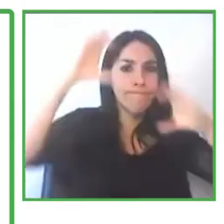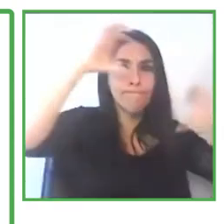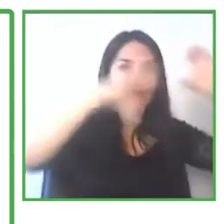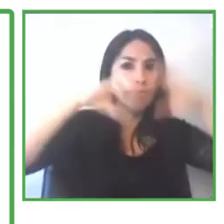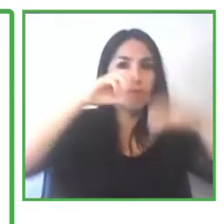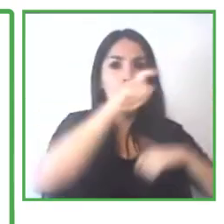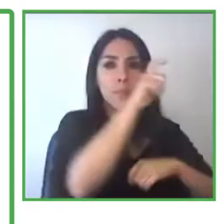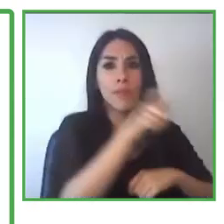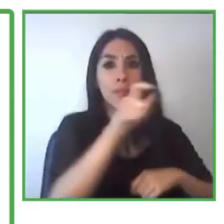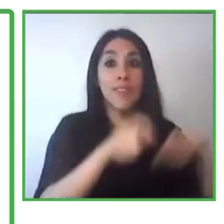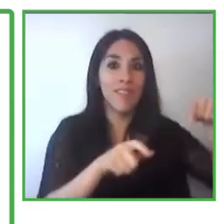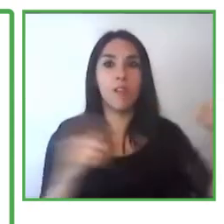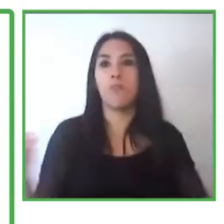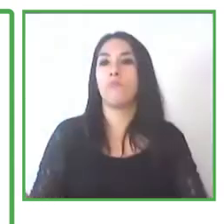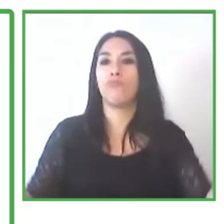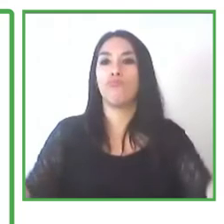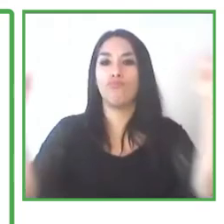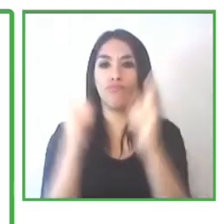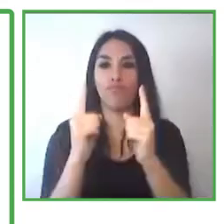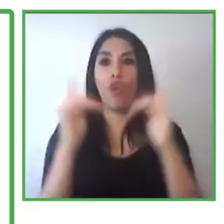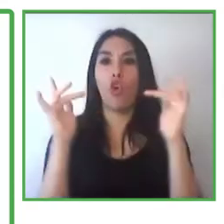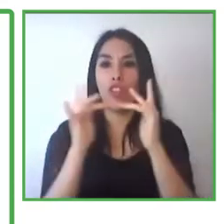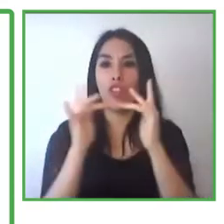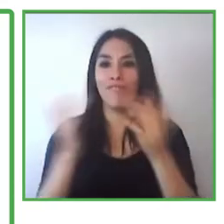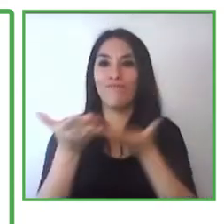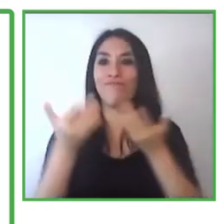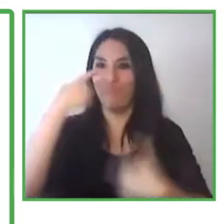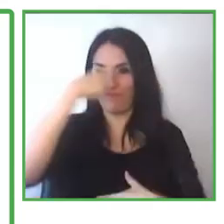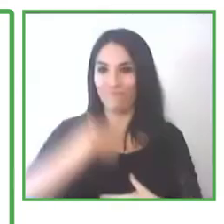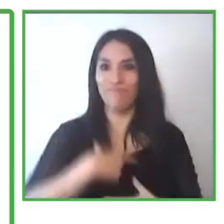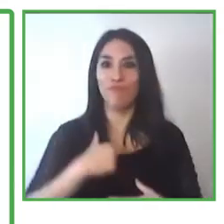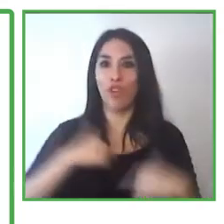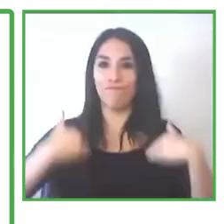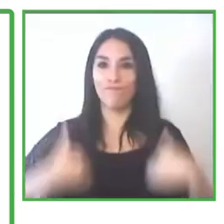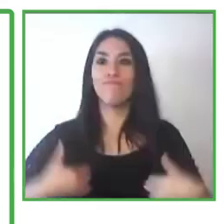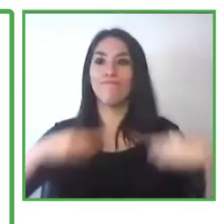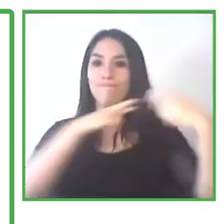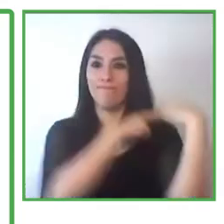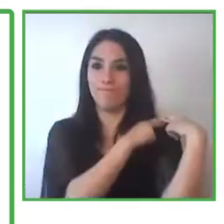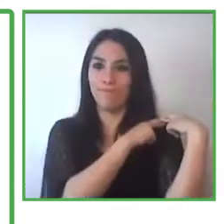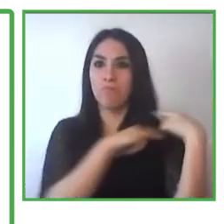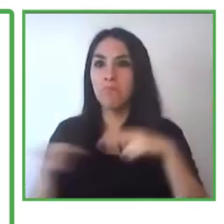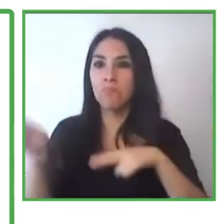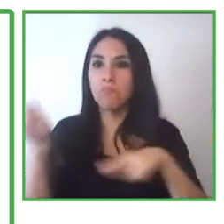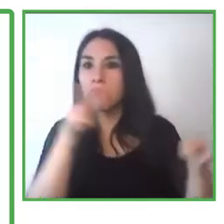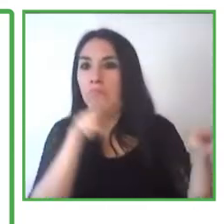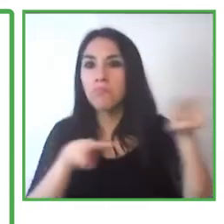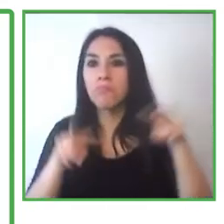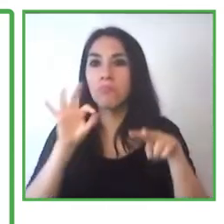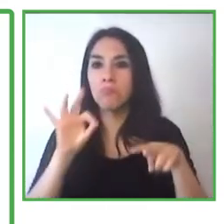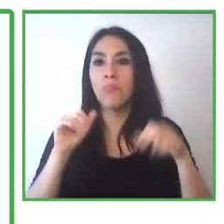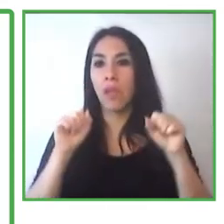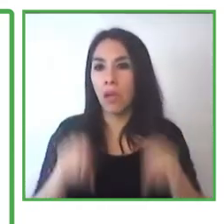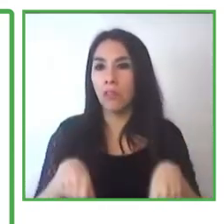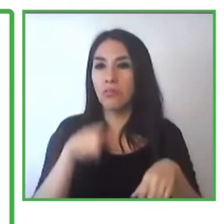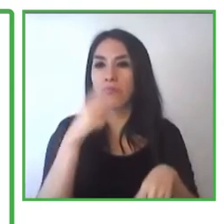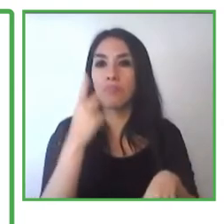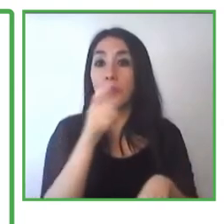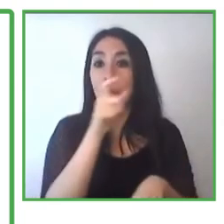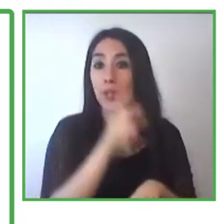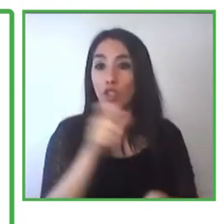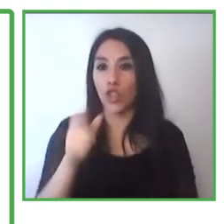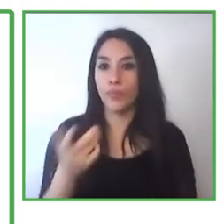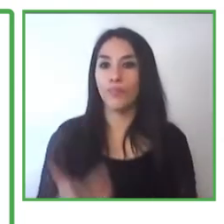to identify those opportunities for these